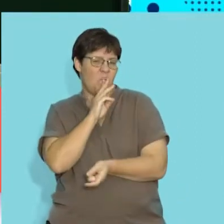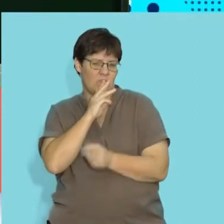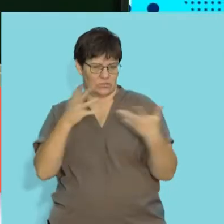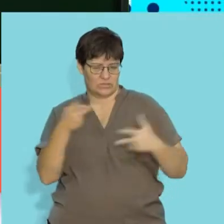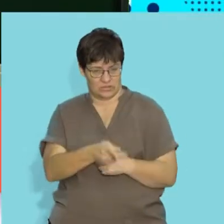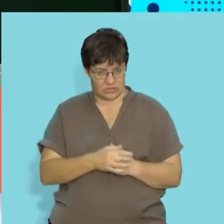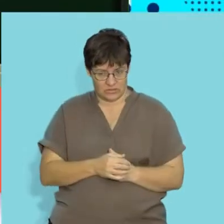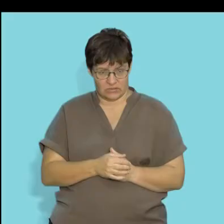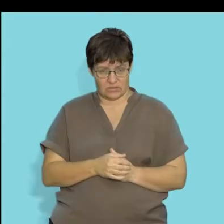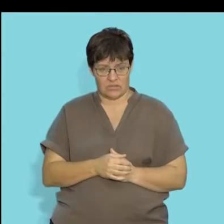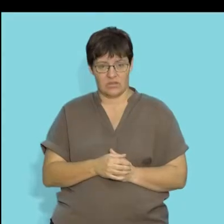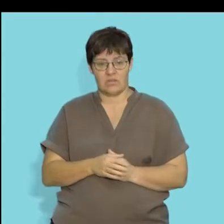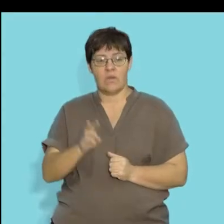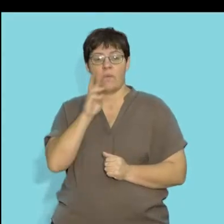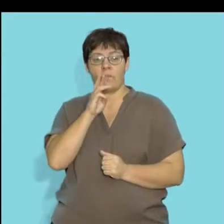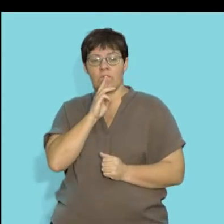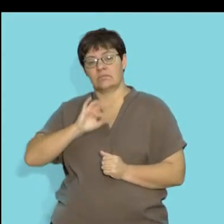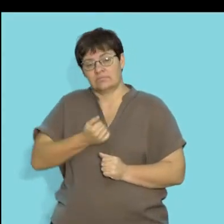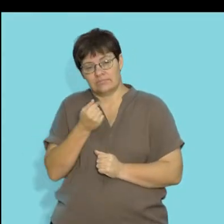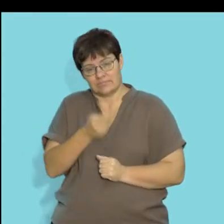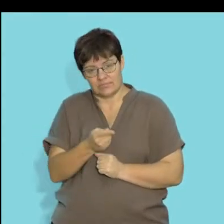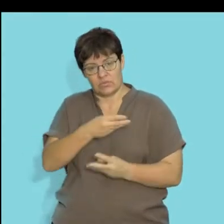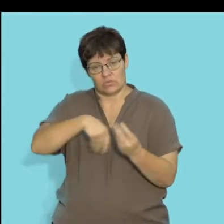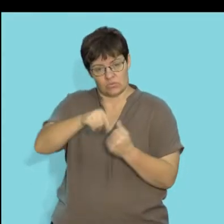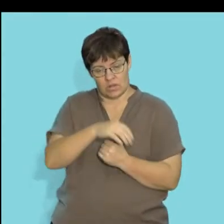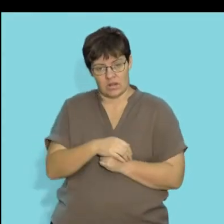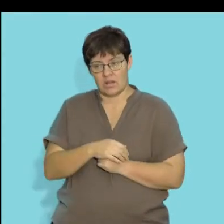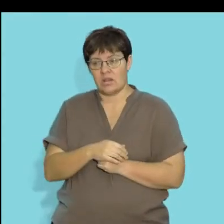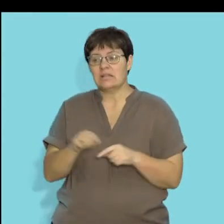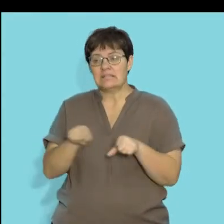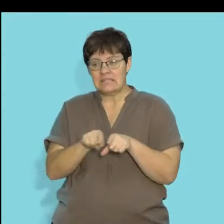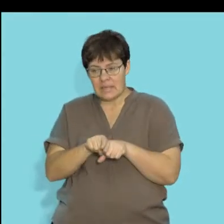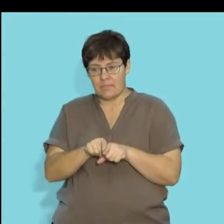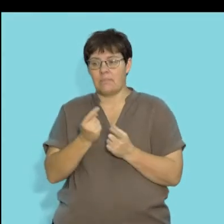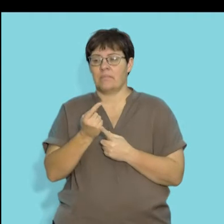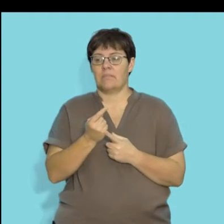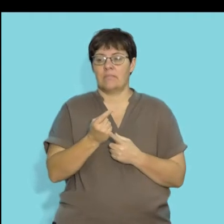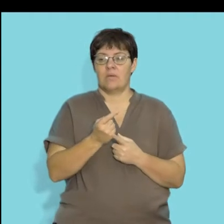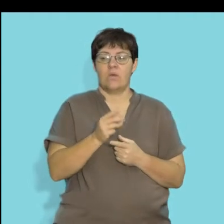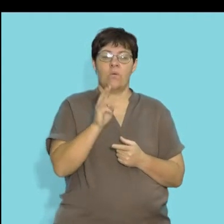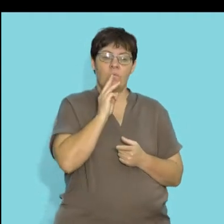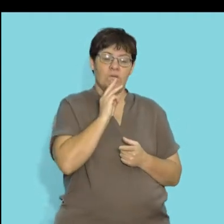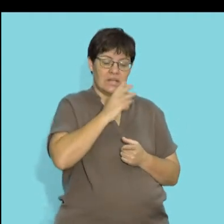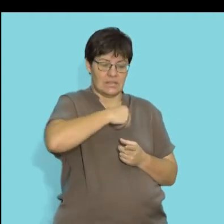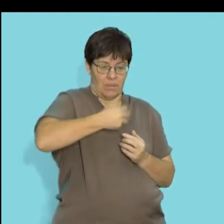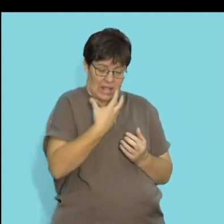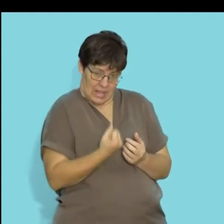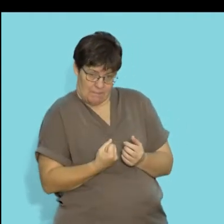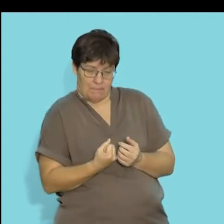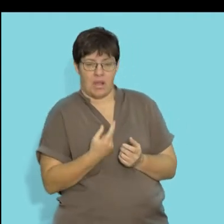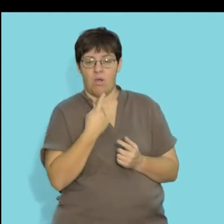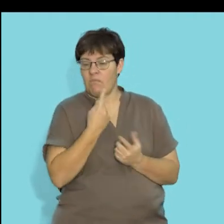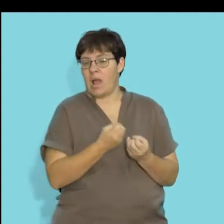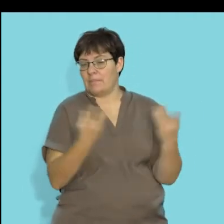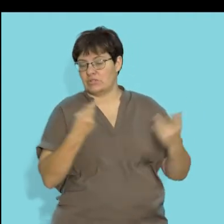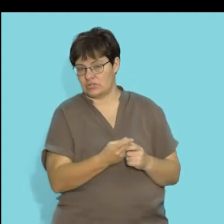So we find that the water retention capacity of soil also refers to how much water the sample can